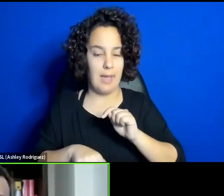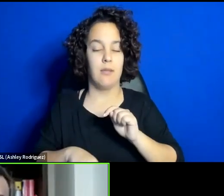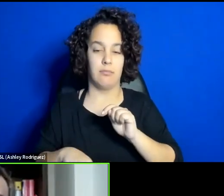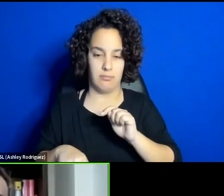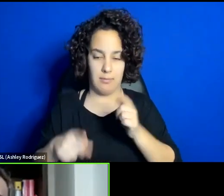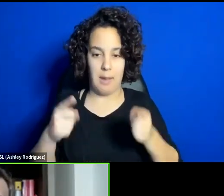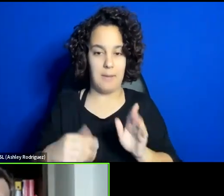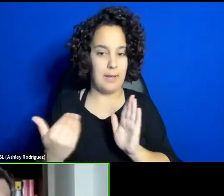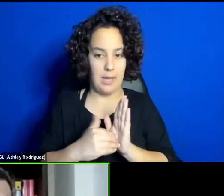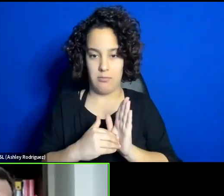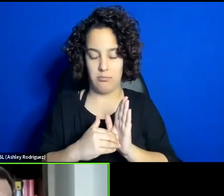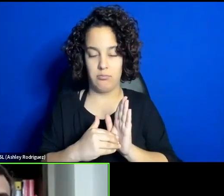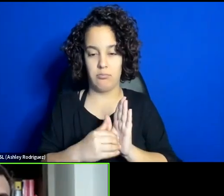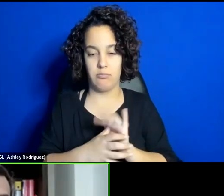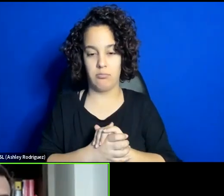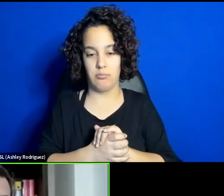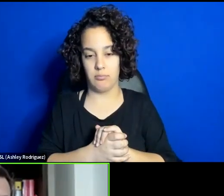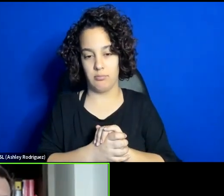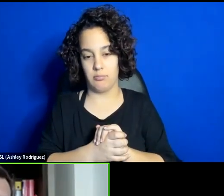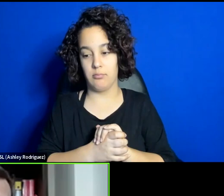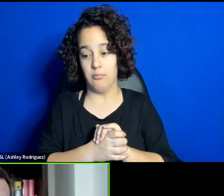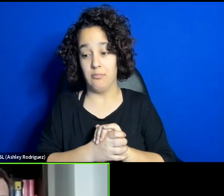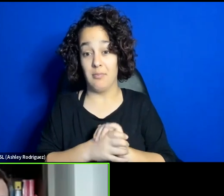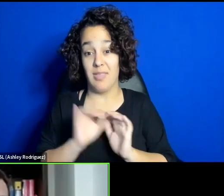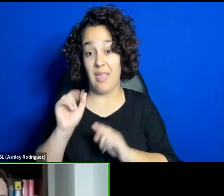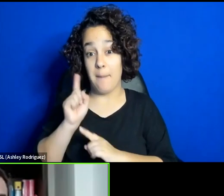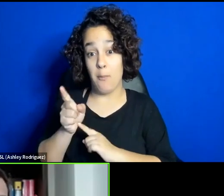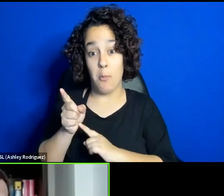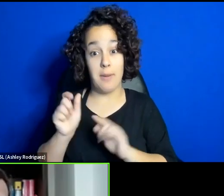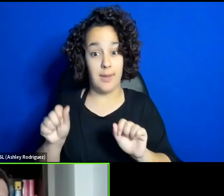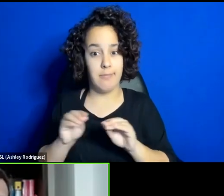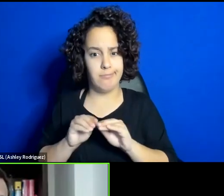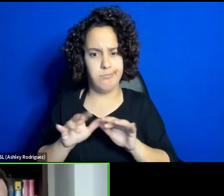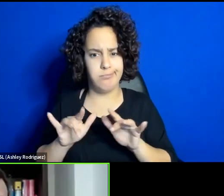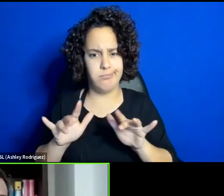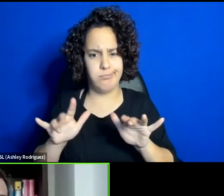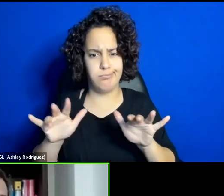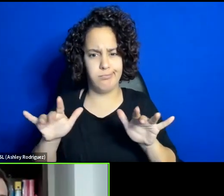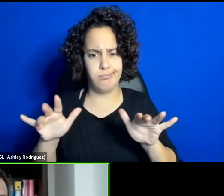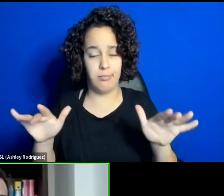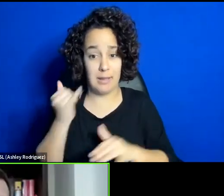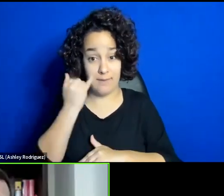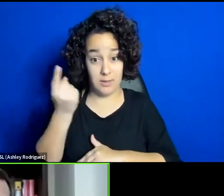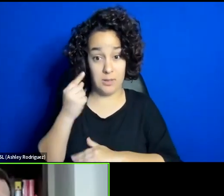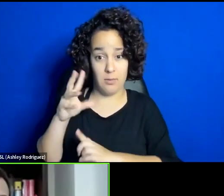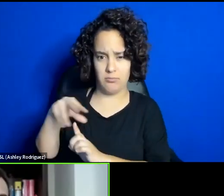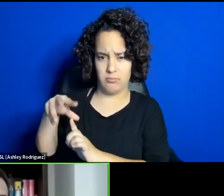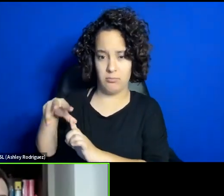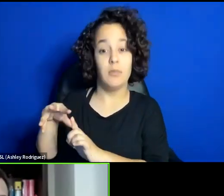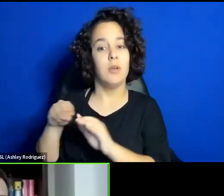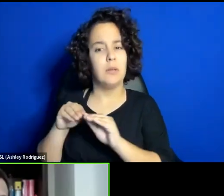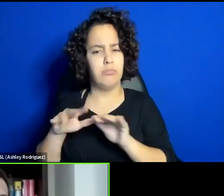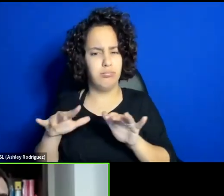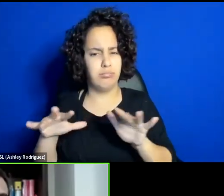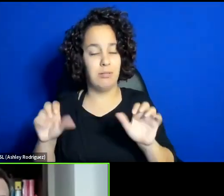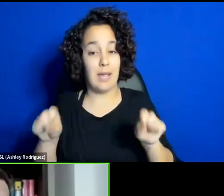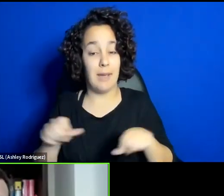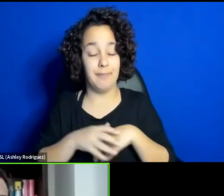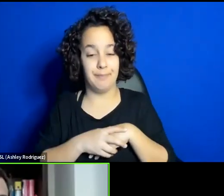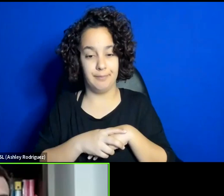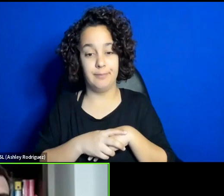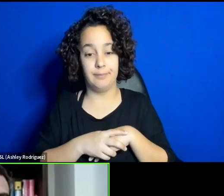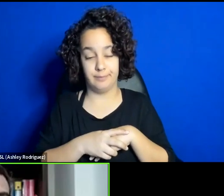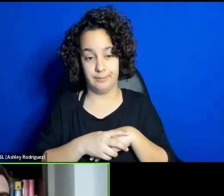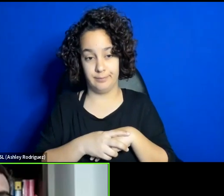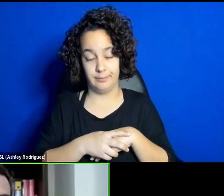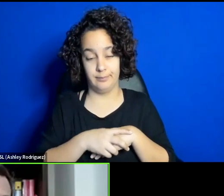can go viral. Well, theatre happens at that time, and the limited amount of bodies,